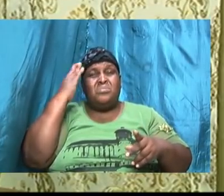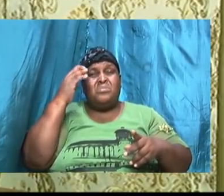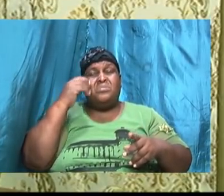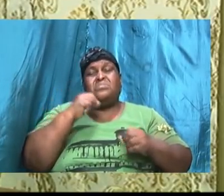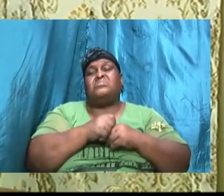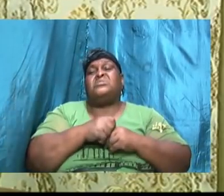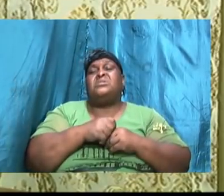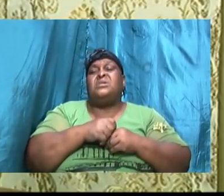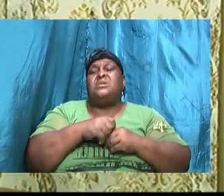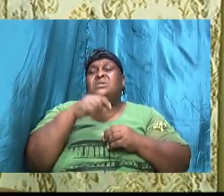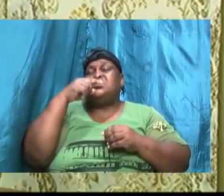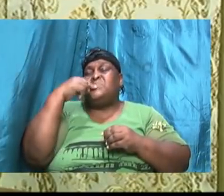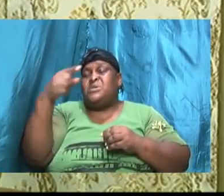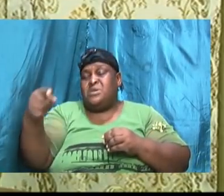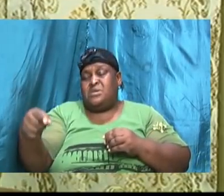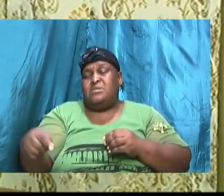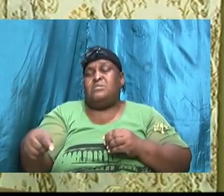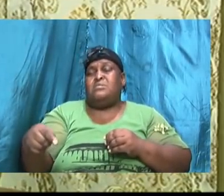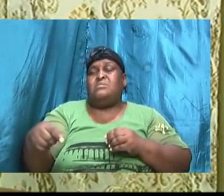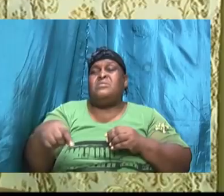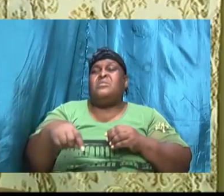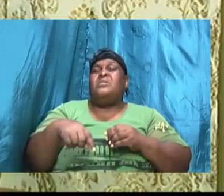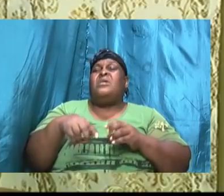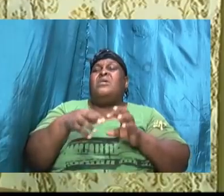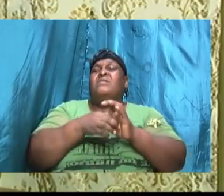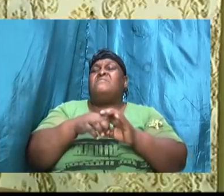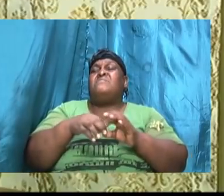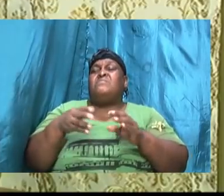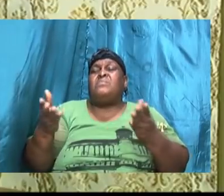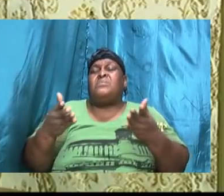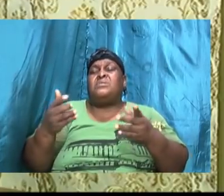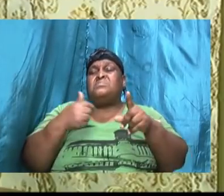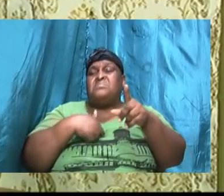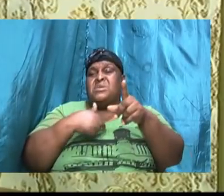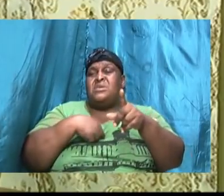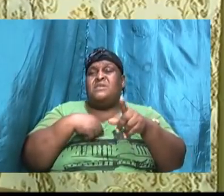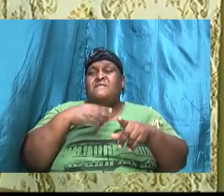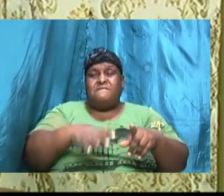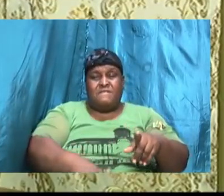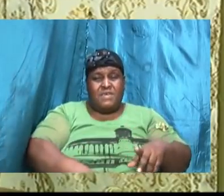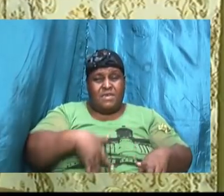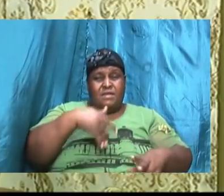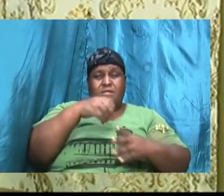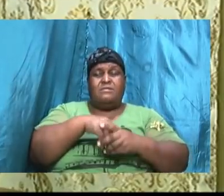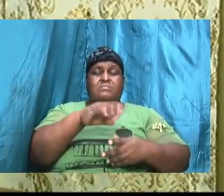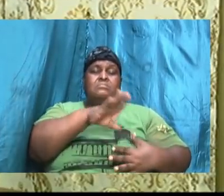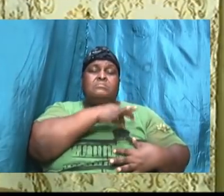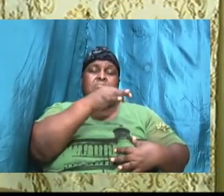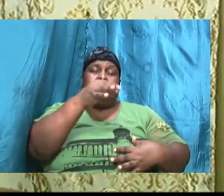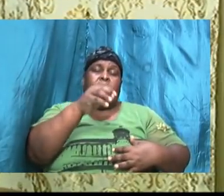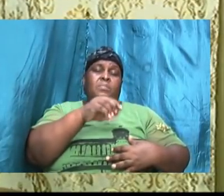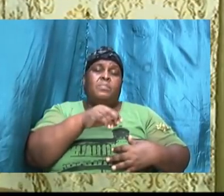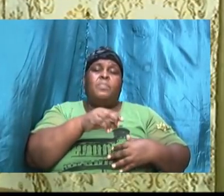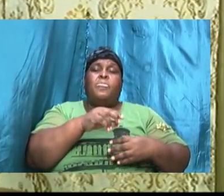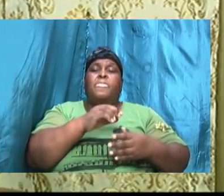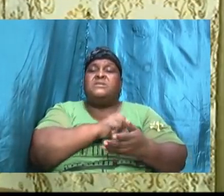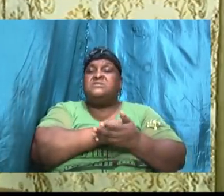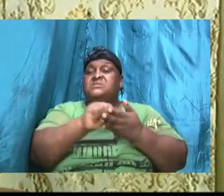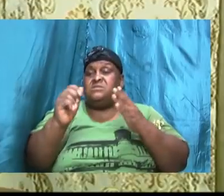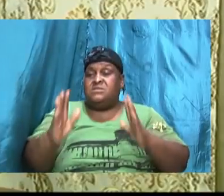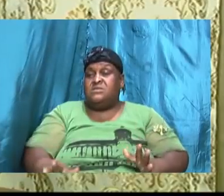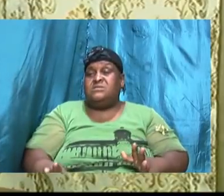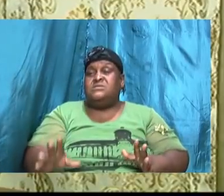about what I'm feeling in my spirit. I know that there are folks, there are saints that find it difficult.